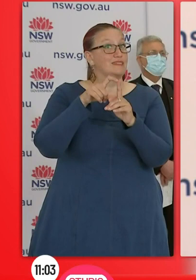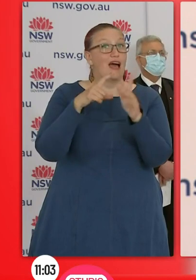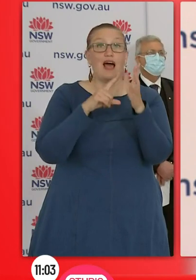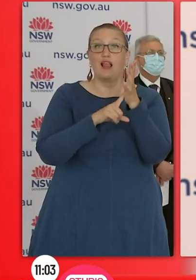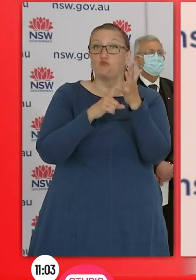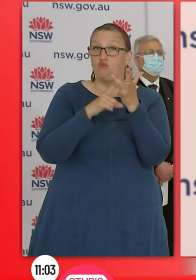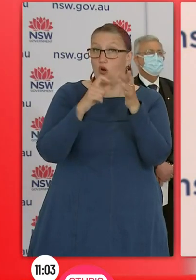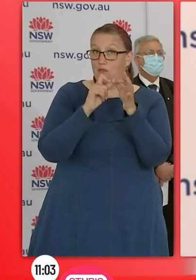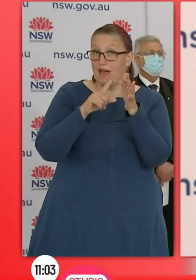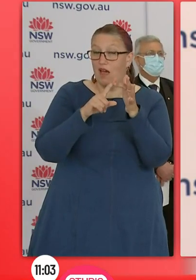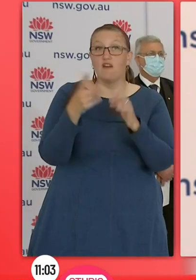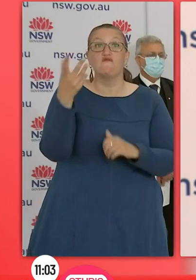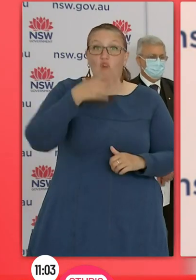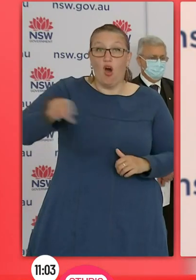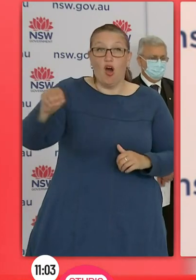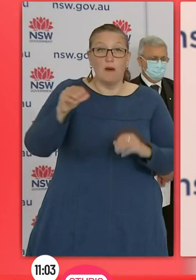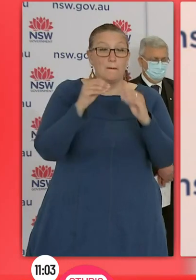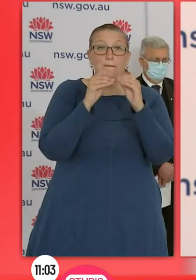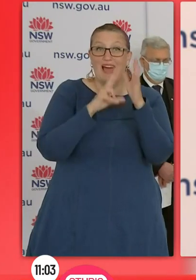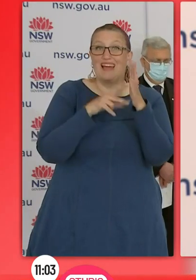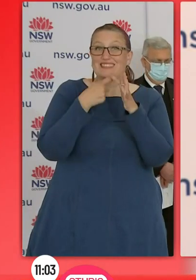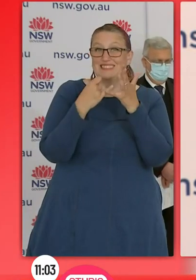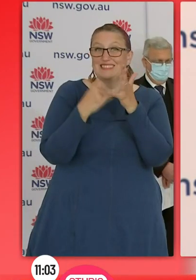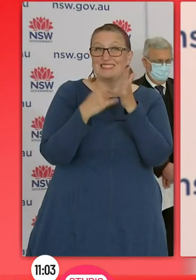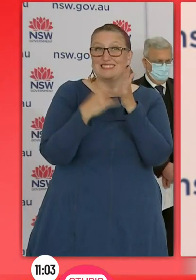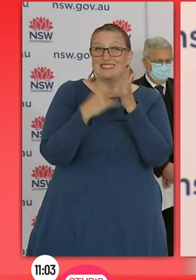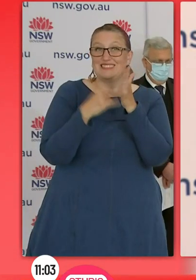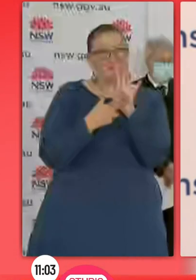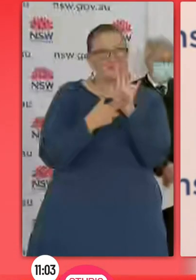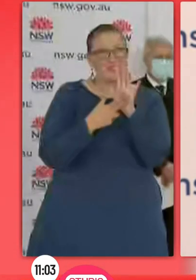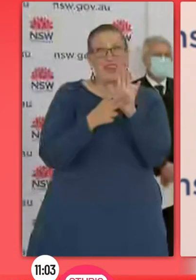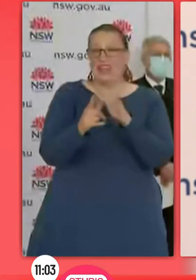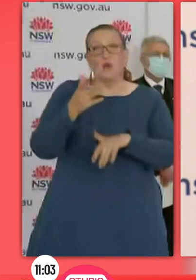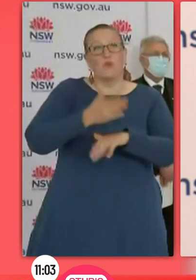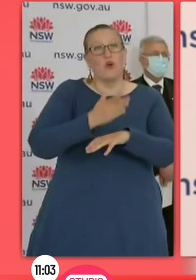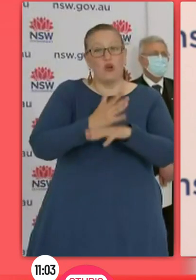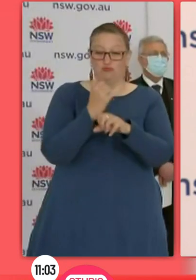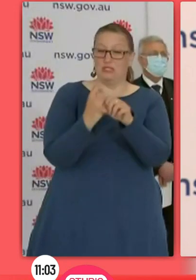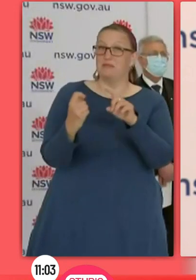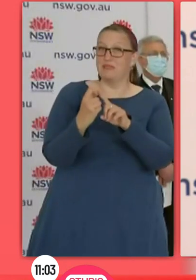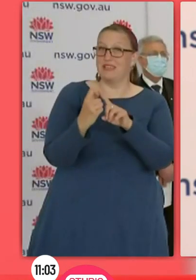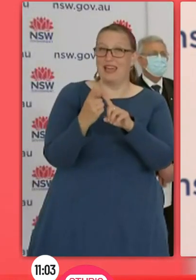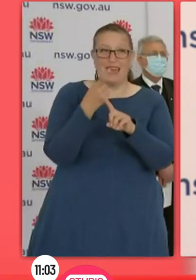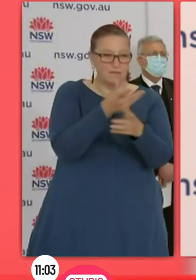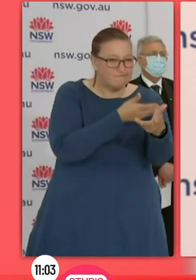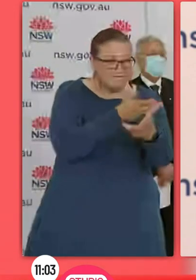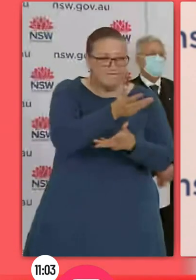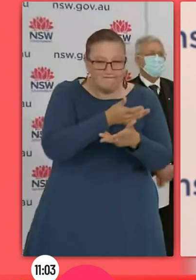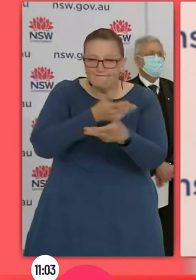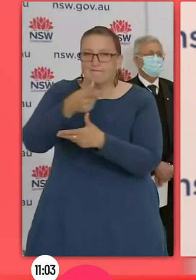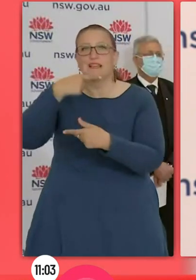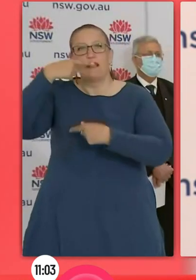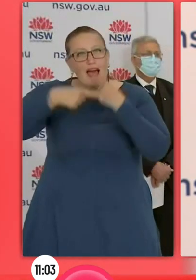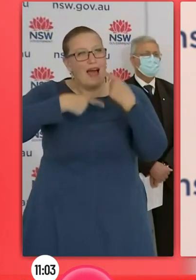hard to convince many of our members in the community that the vaccines are safe, either vaccine is safe and he'll speak about his experiences